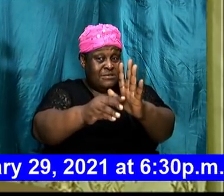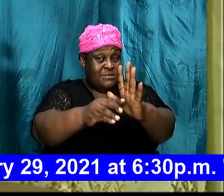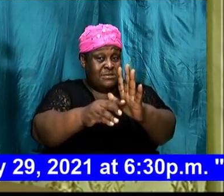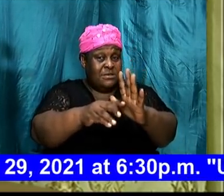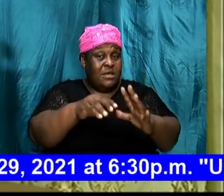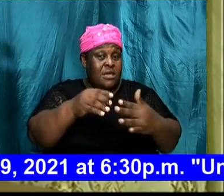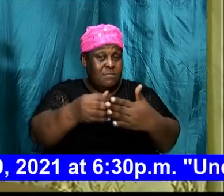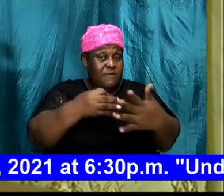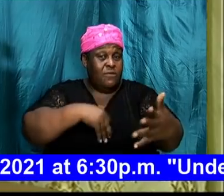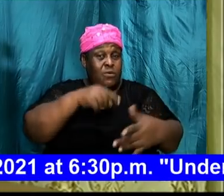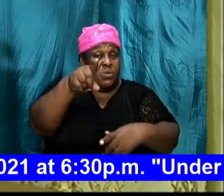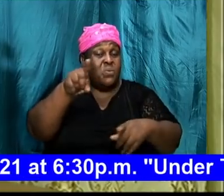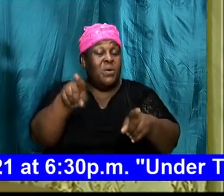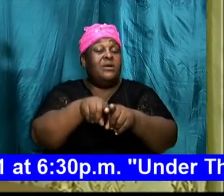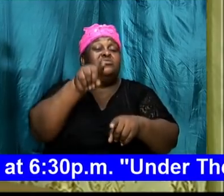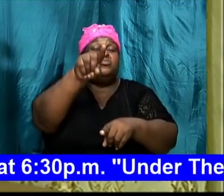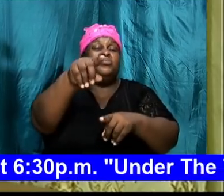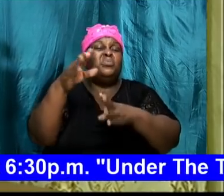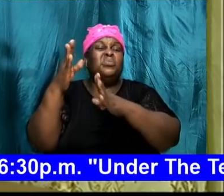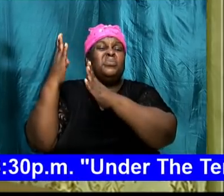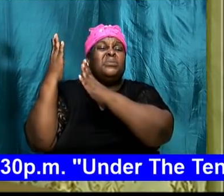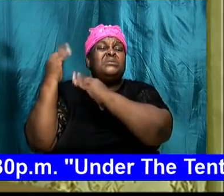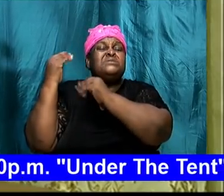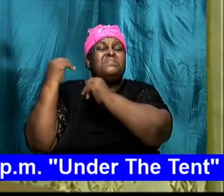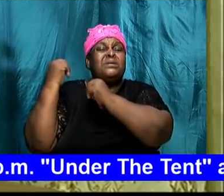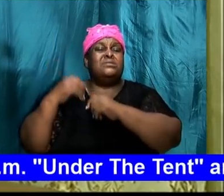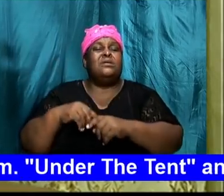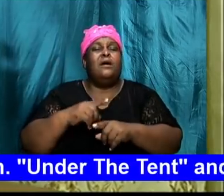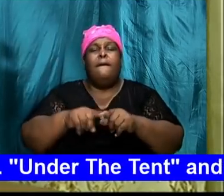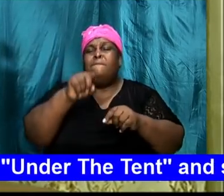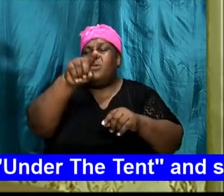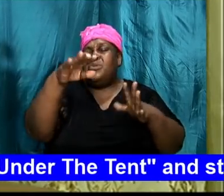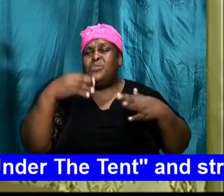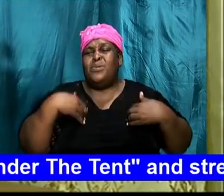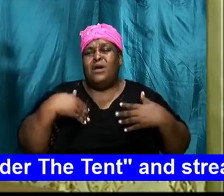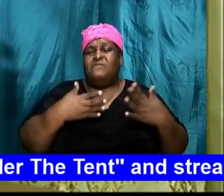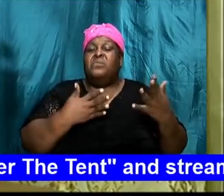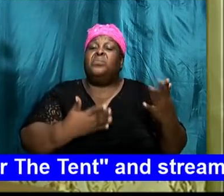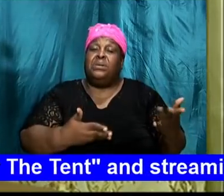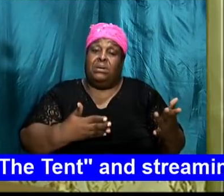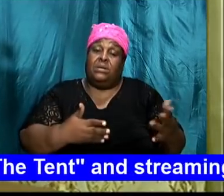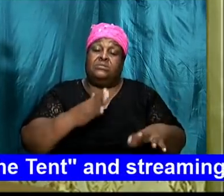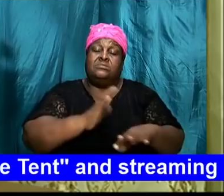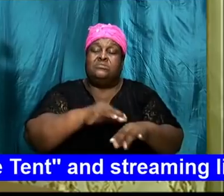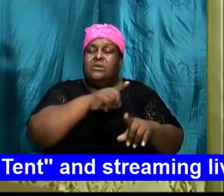but you have to wait on the Lord if you are not sure